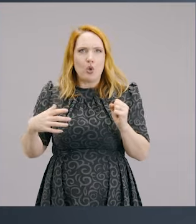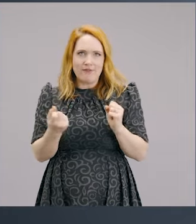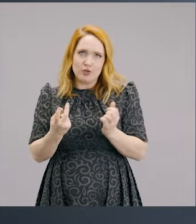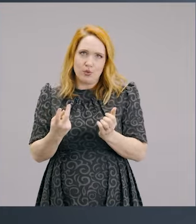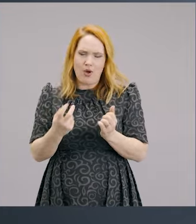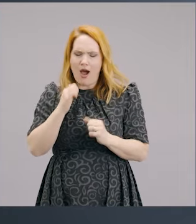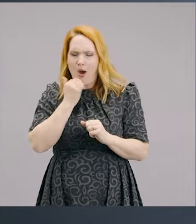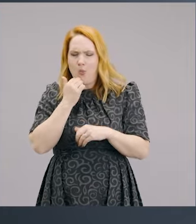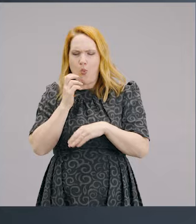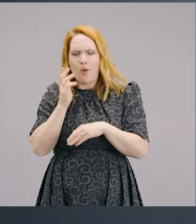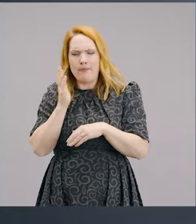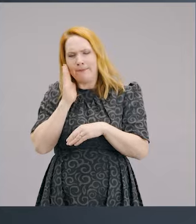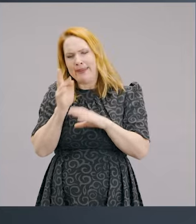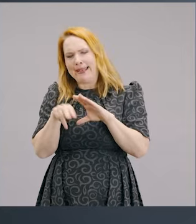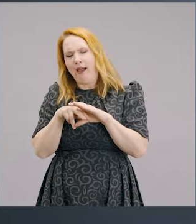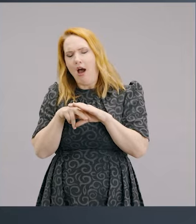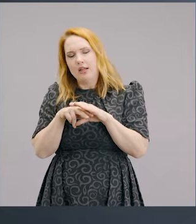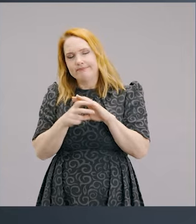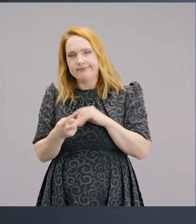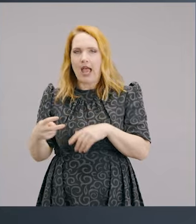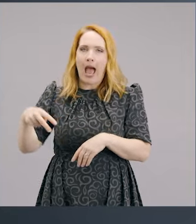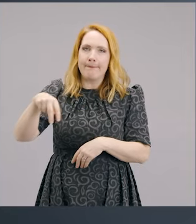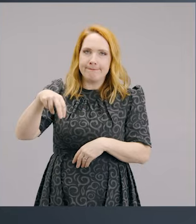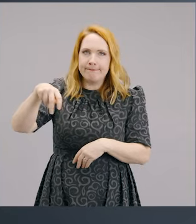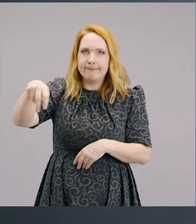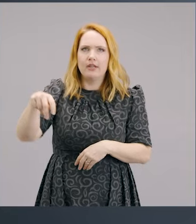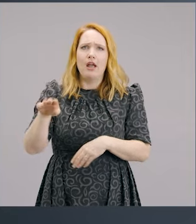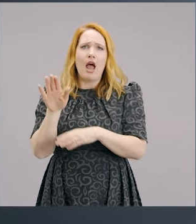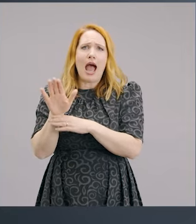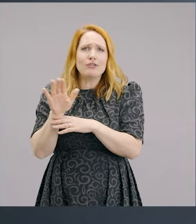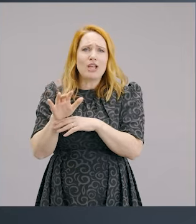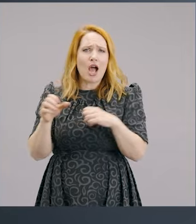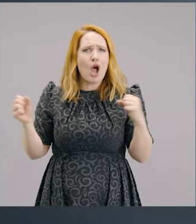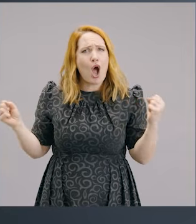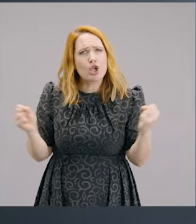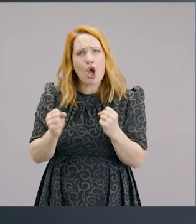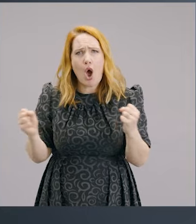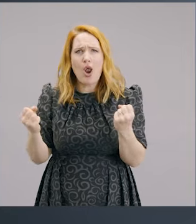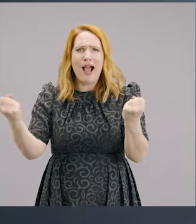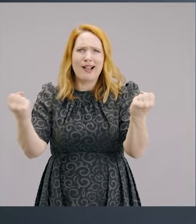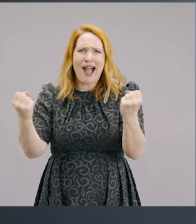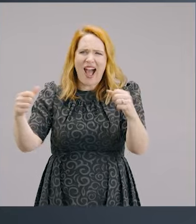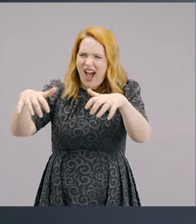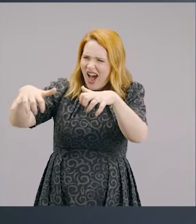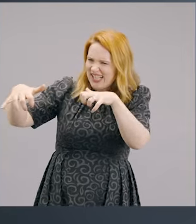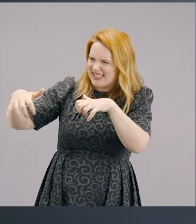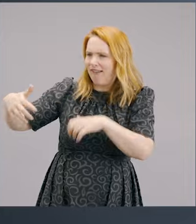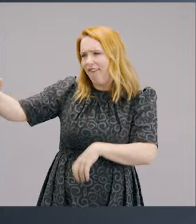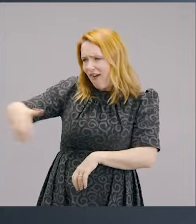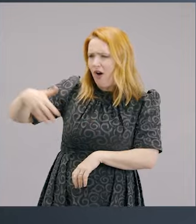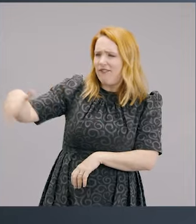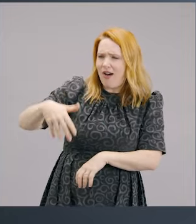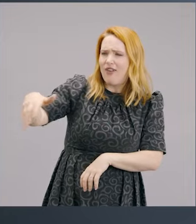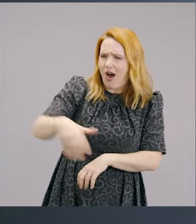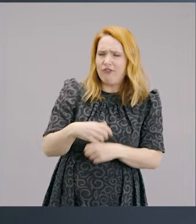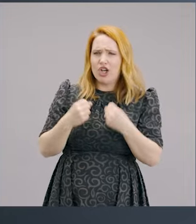One is getting up out of your nice warm bed. It's going outside in the freezing cold, de-icing your car, driving somewhere